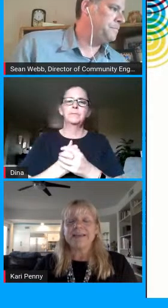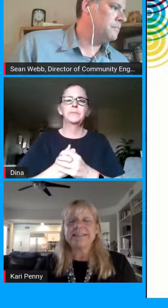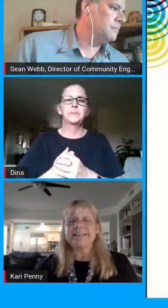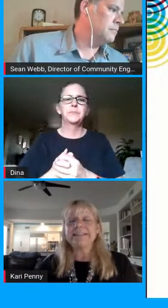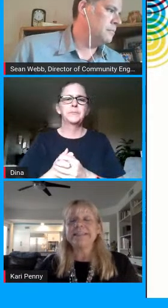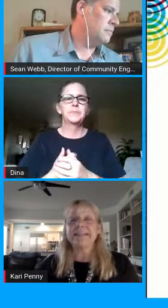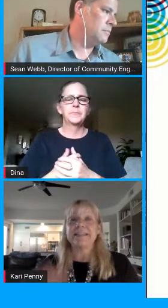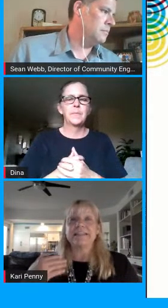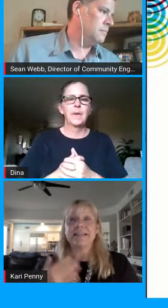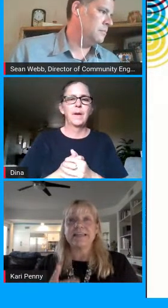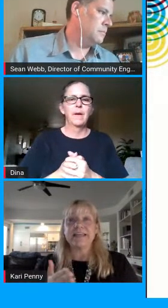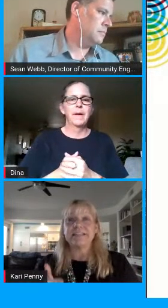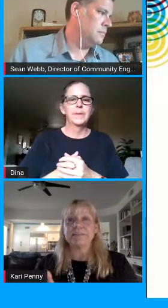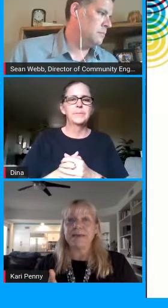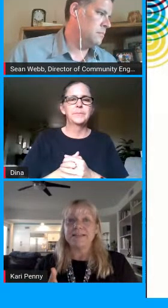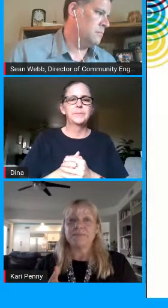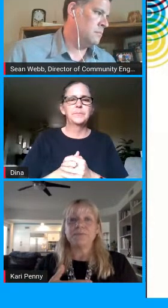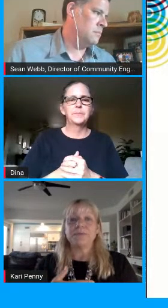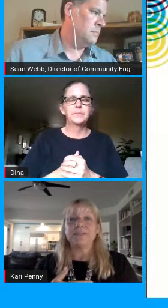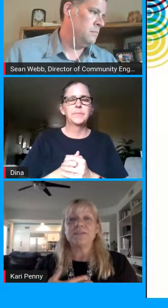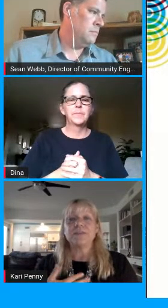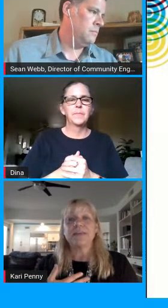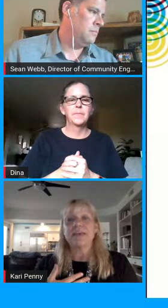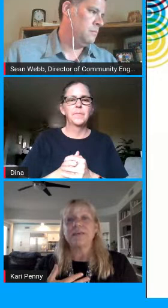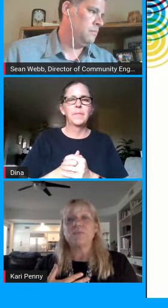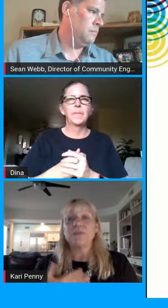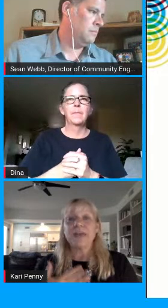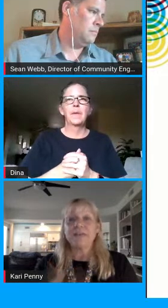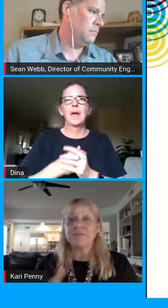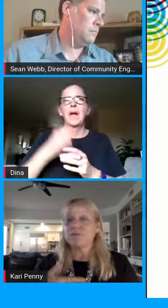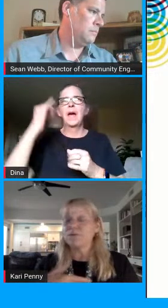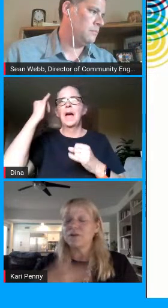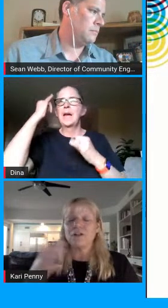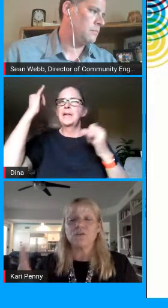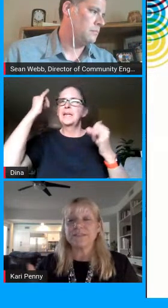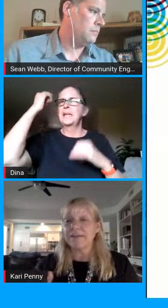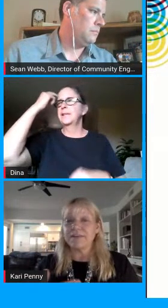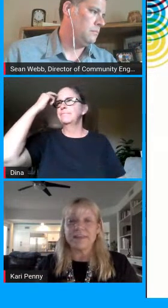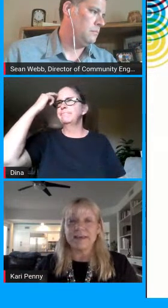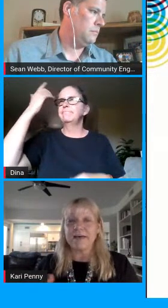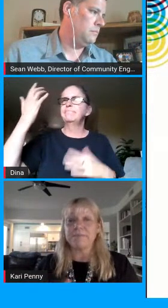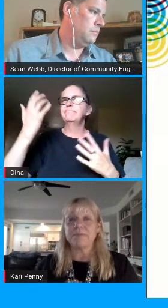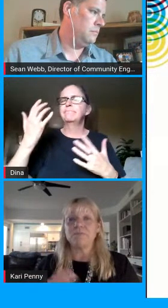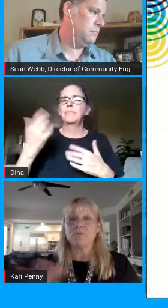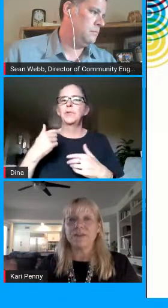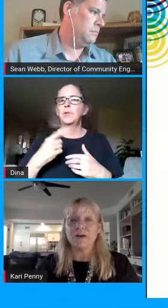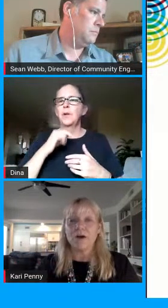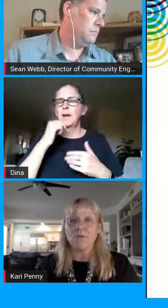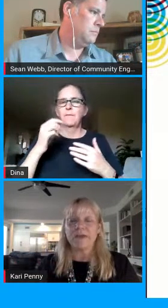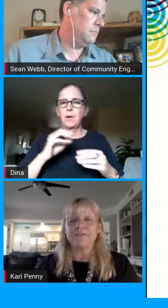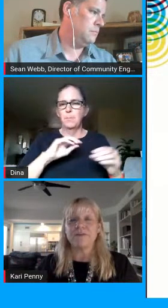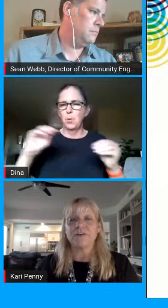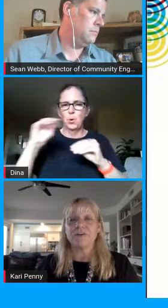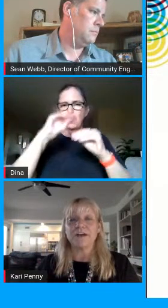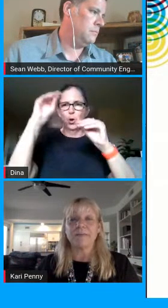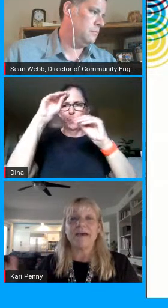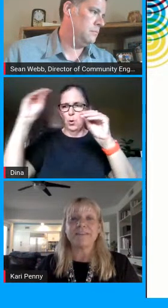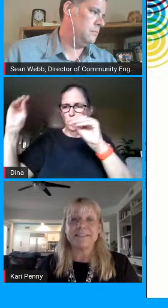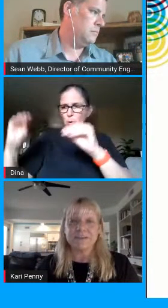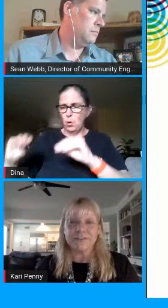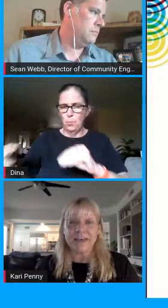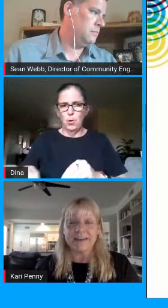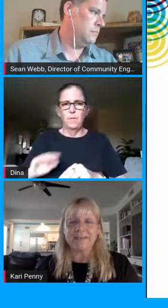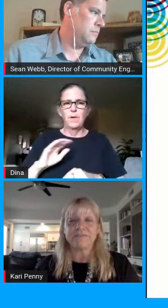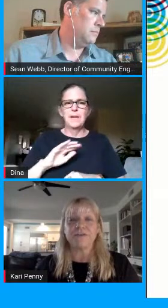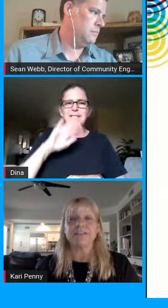ideally the dedicated space would be so that they wouldn't have to hose everything up and move it away for um